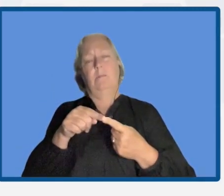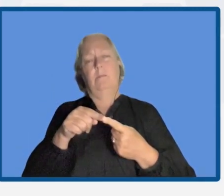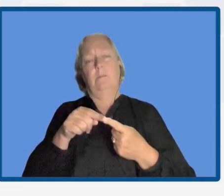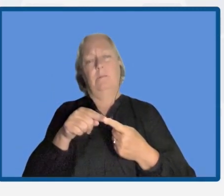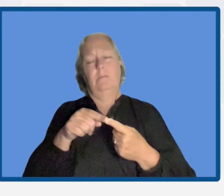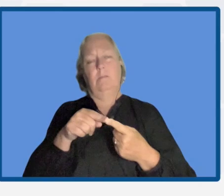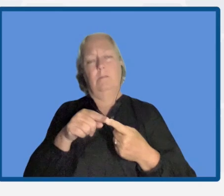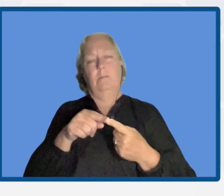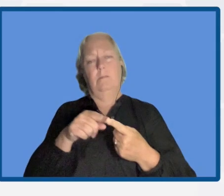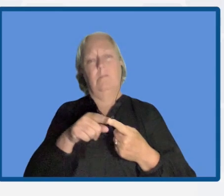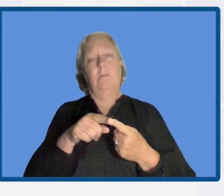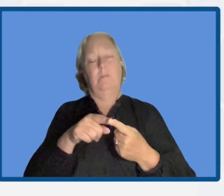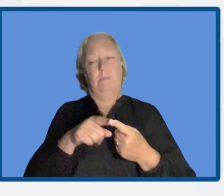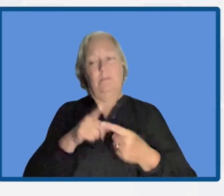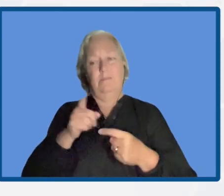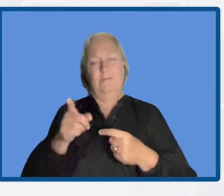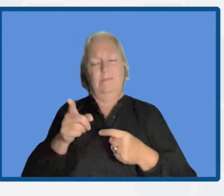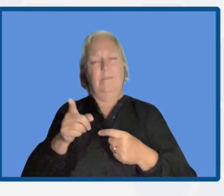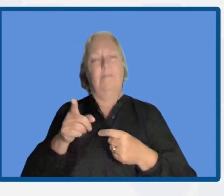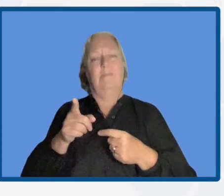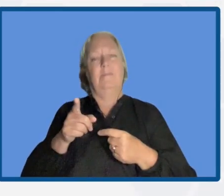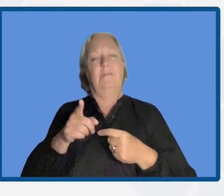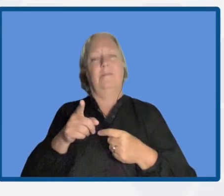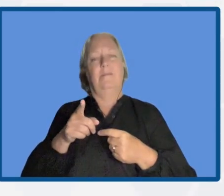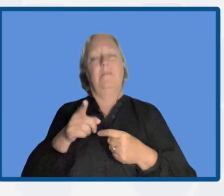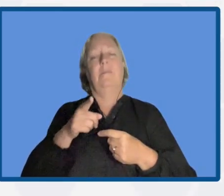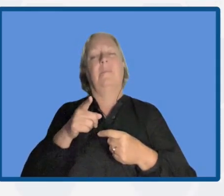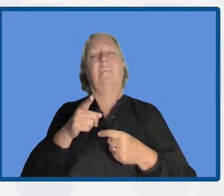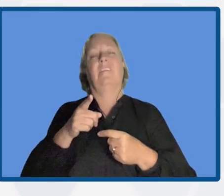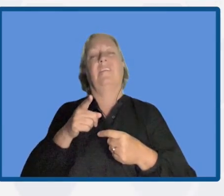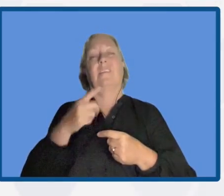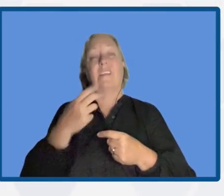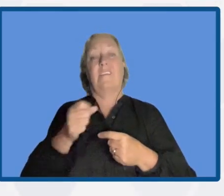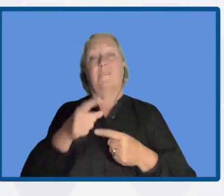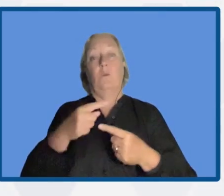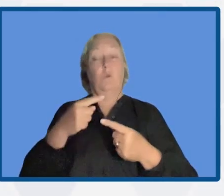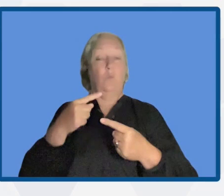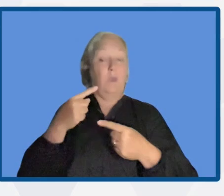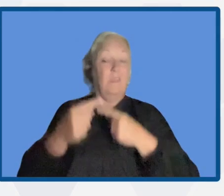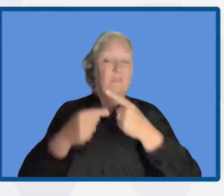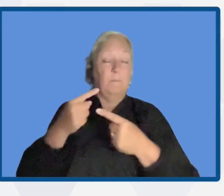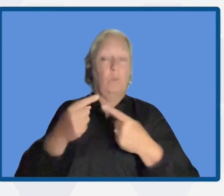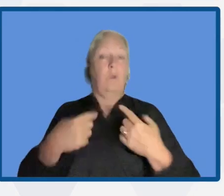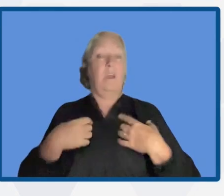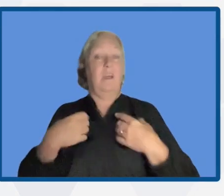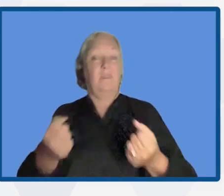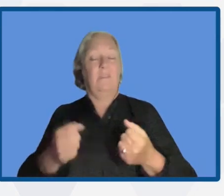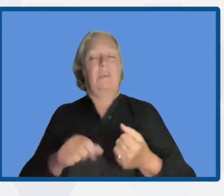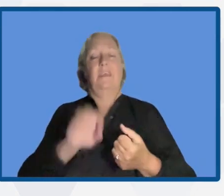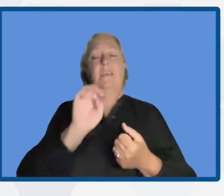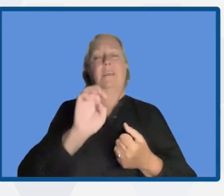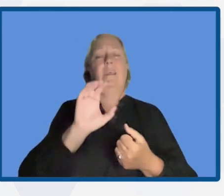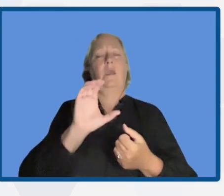cycle between having sustainable and healthy ecosystems and